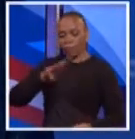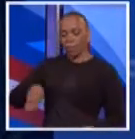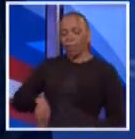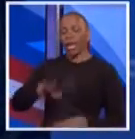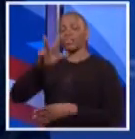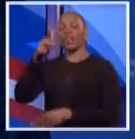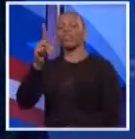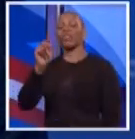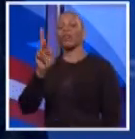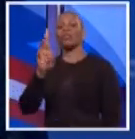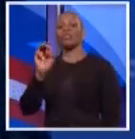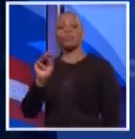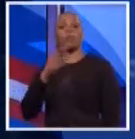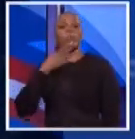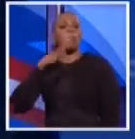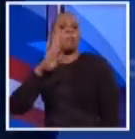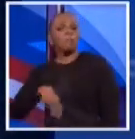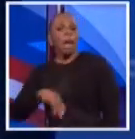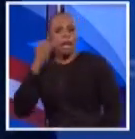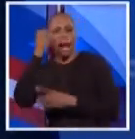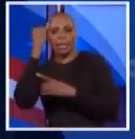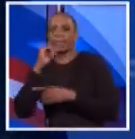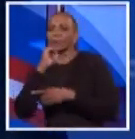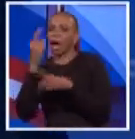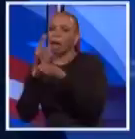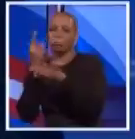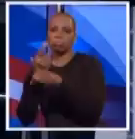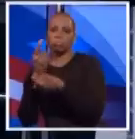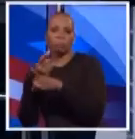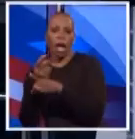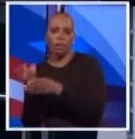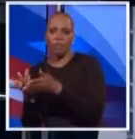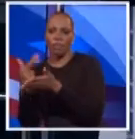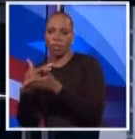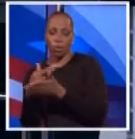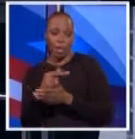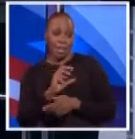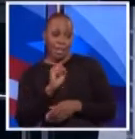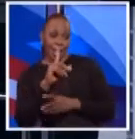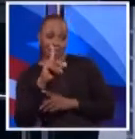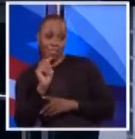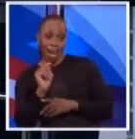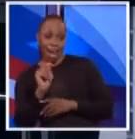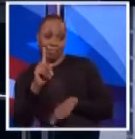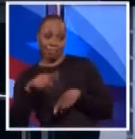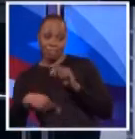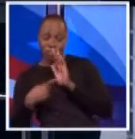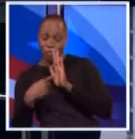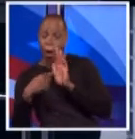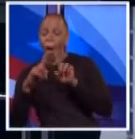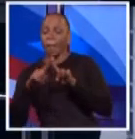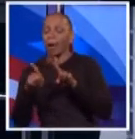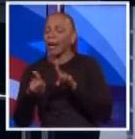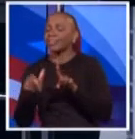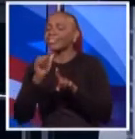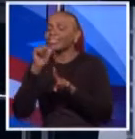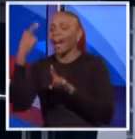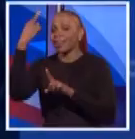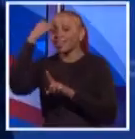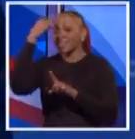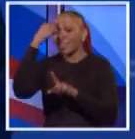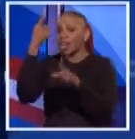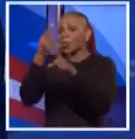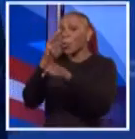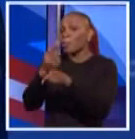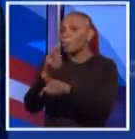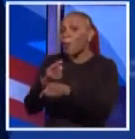a bad idea without adequate review. Scott, my opponent, came out for it. I think that was wrong. It did not consider the appropriateness